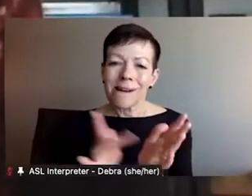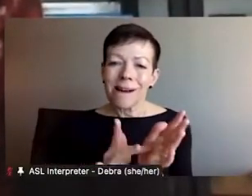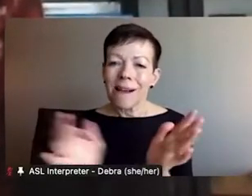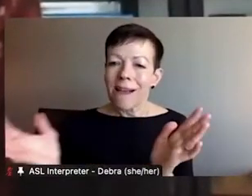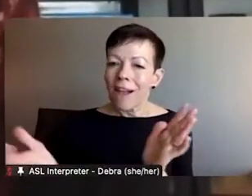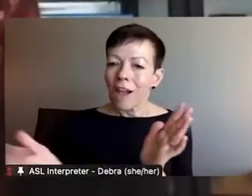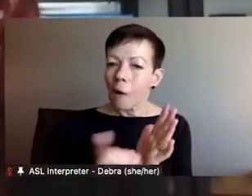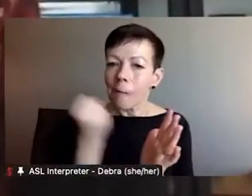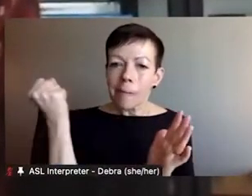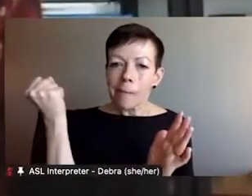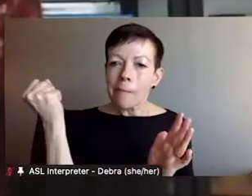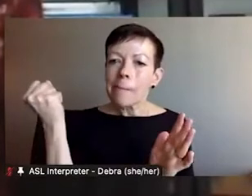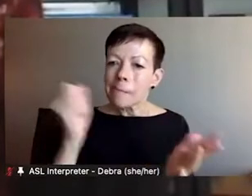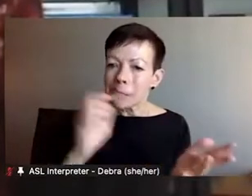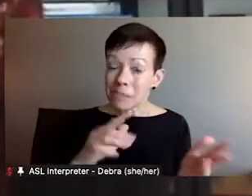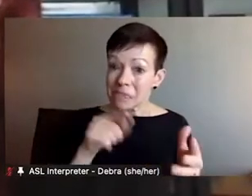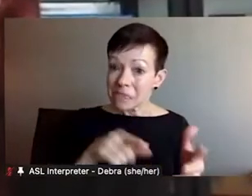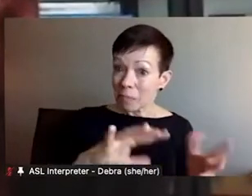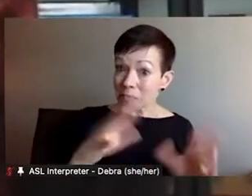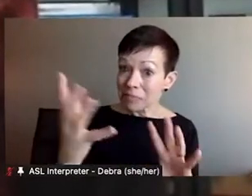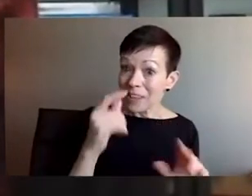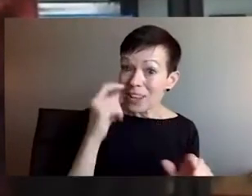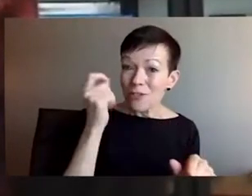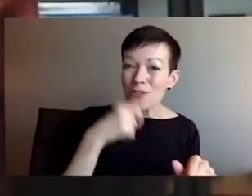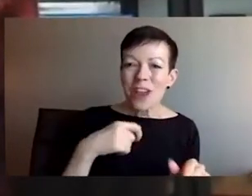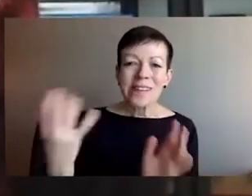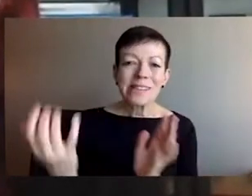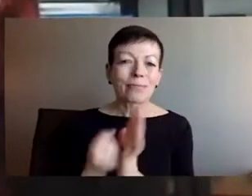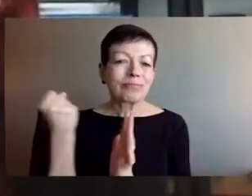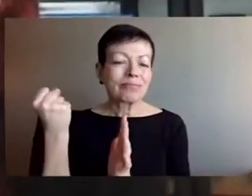Russia, provoking a constitutional crisis.